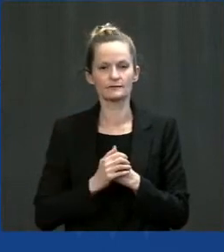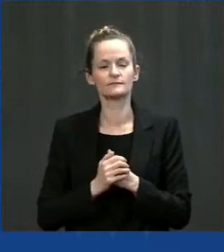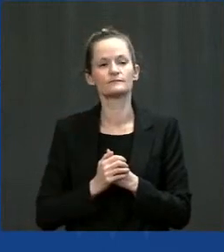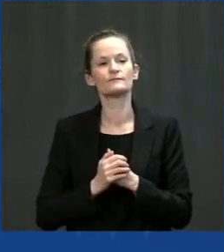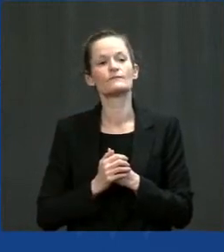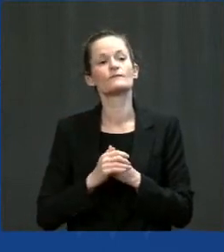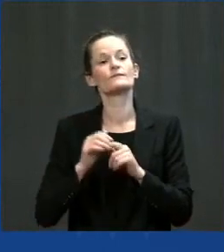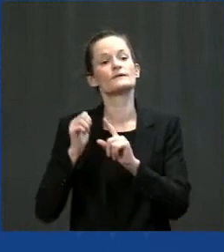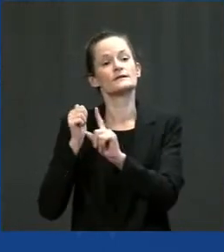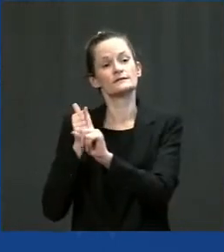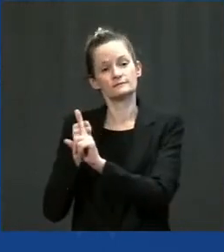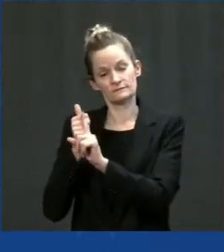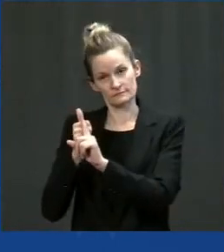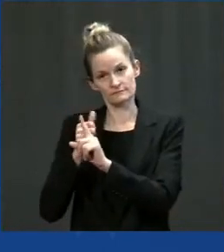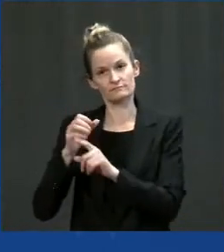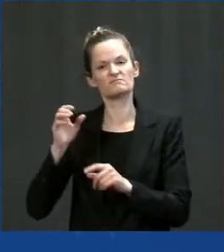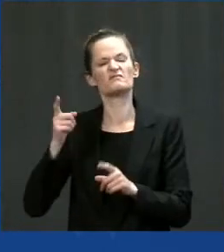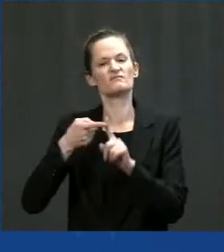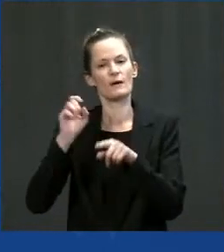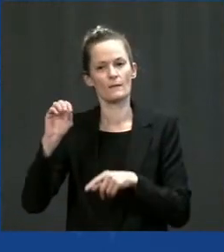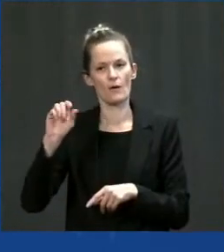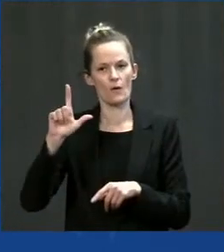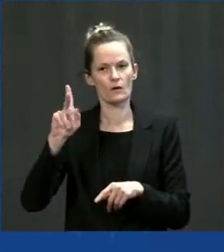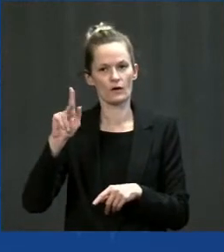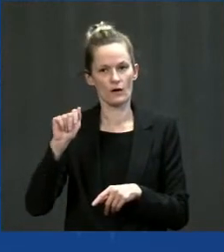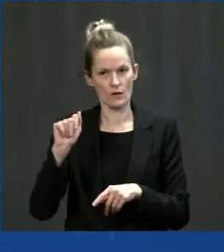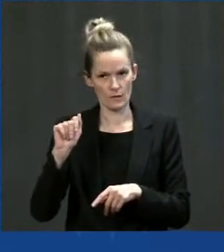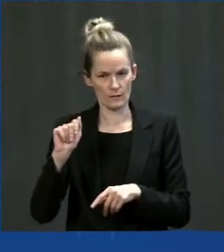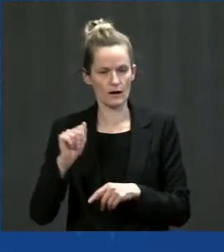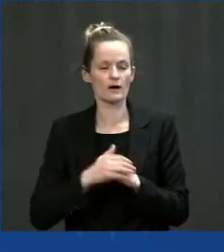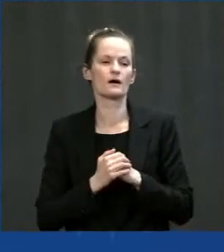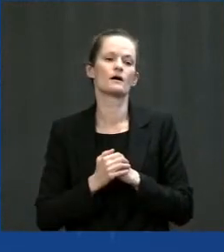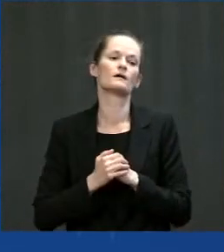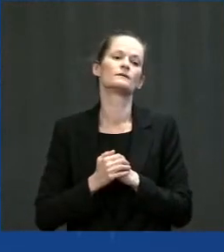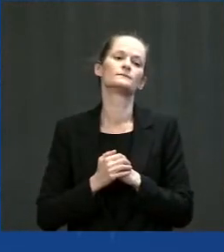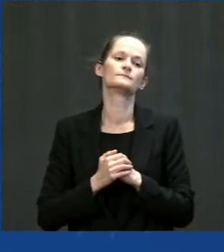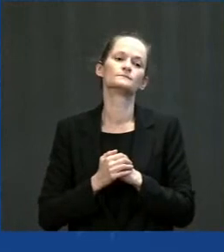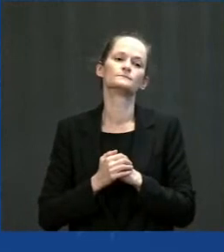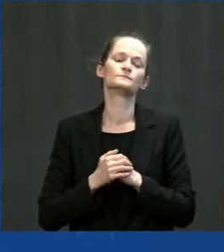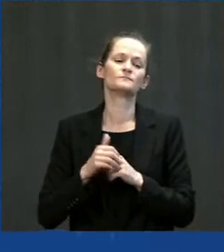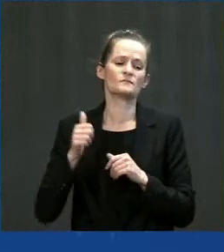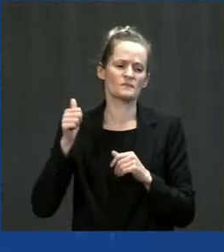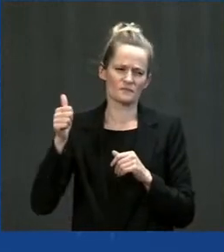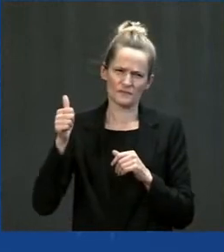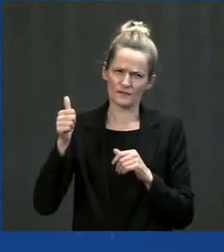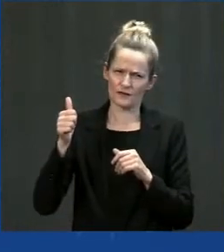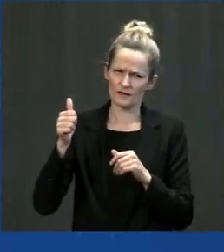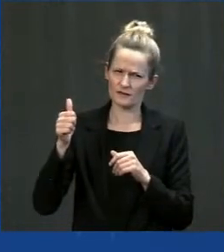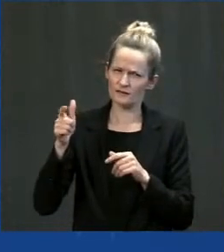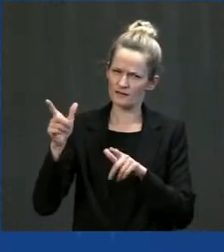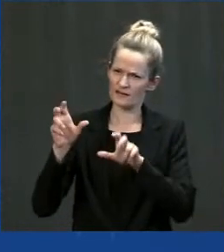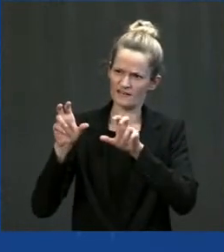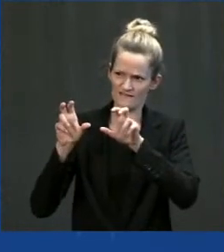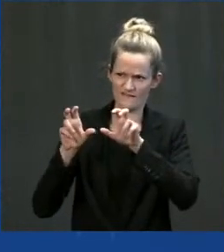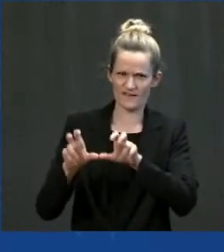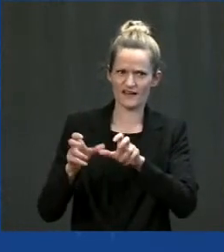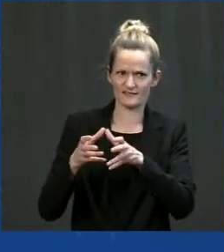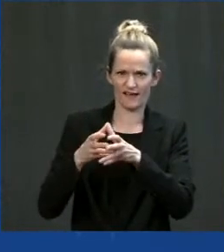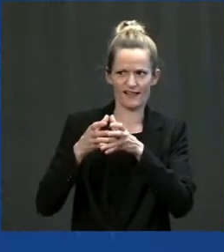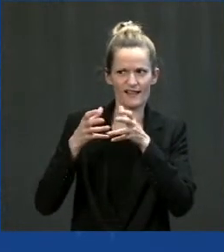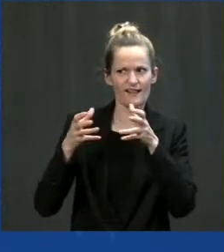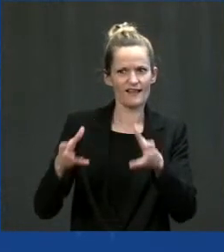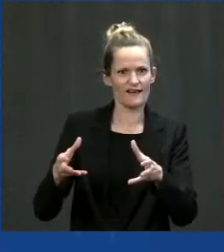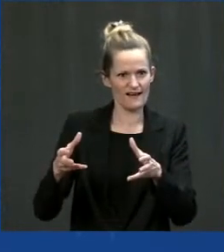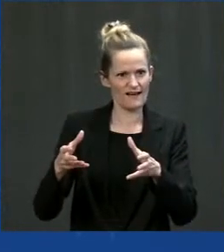Principal Chief Hoskins, your administration has invested millions of dollars to bring high-speed internet to Cherokee